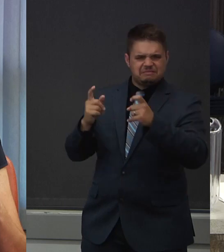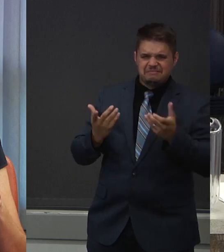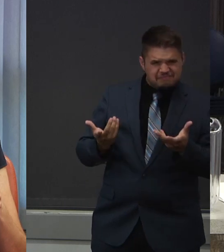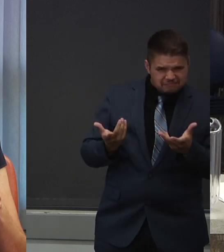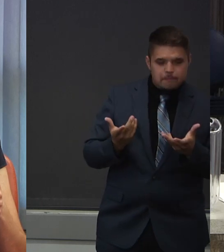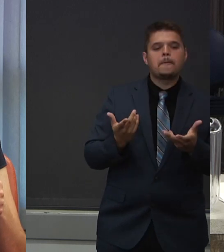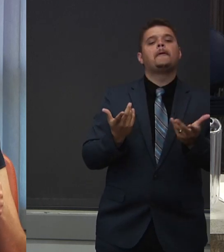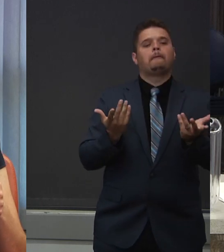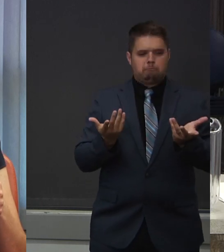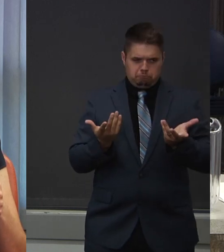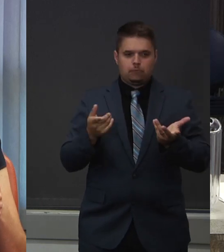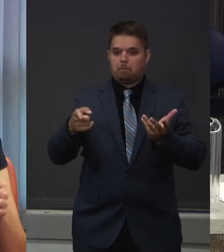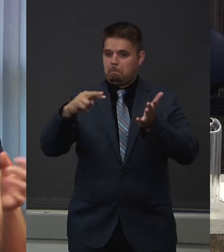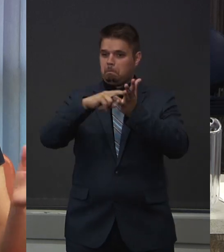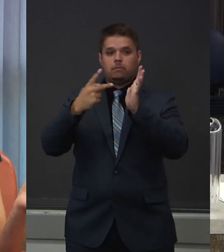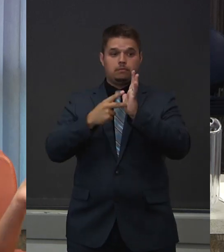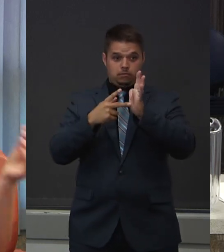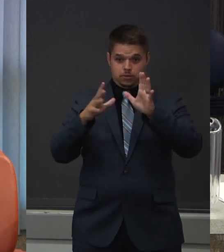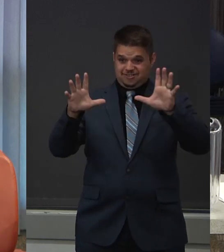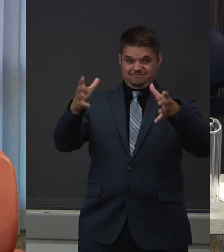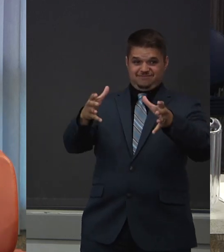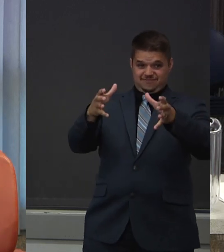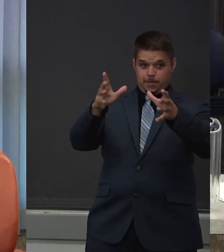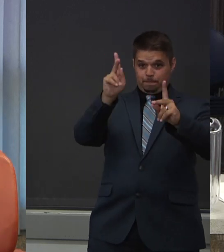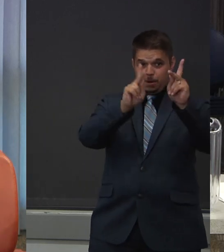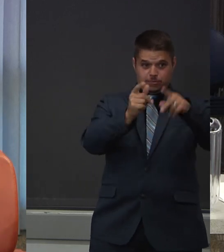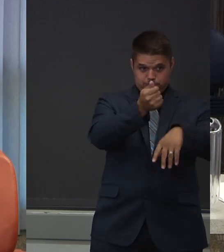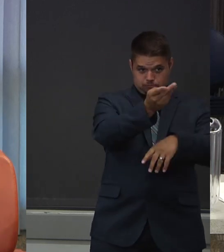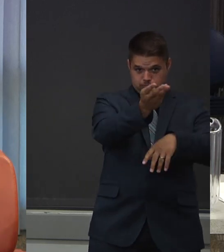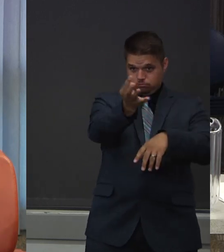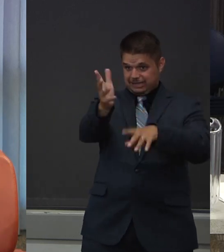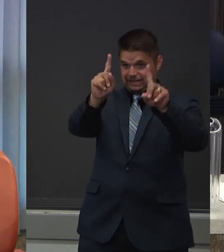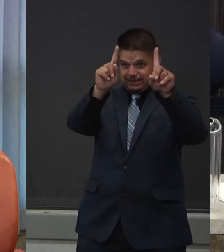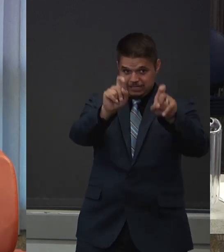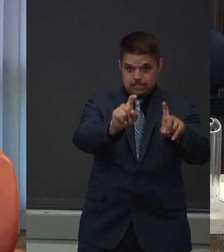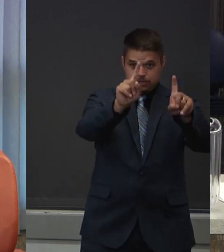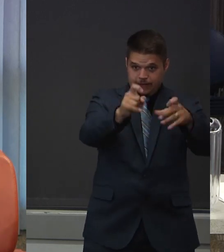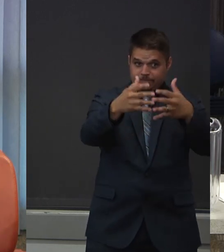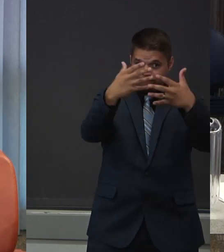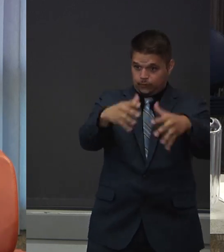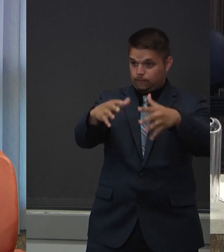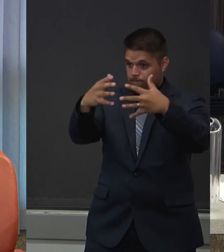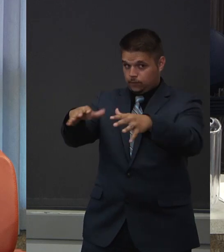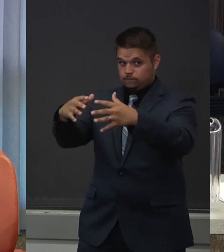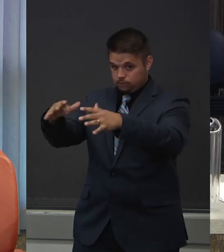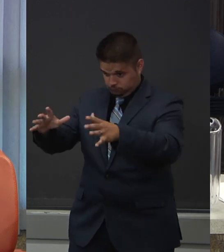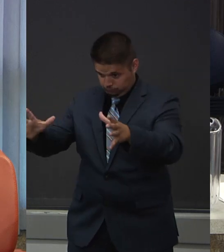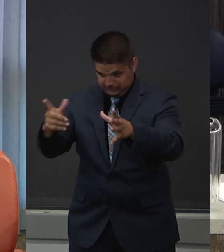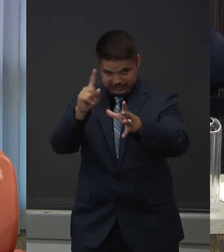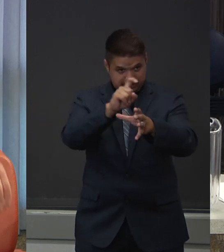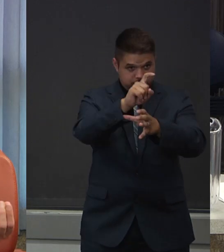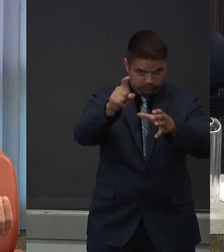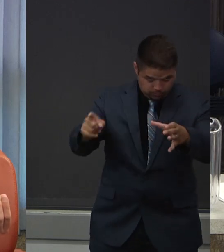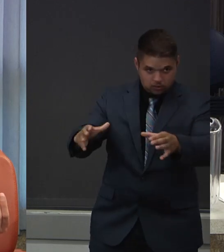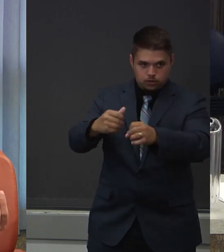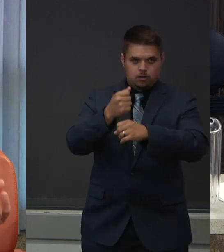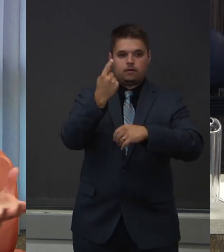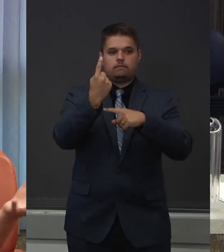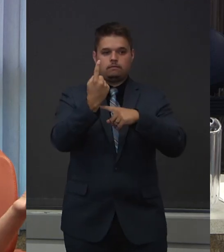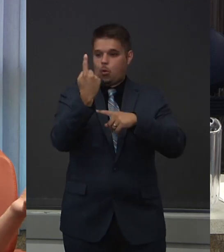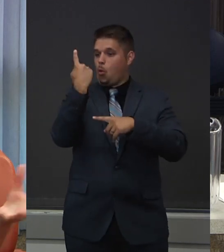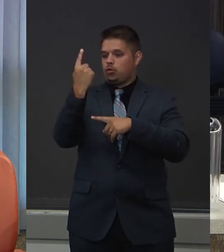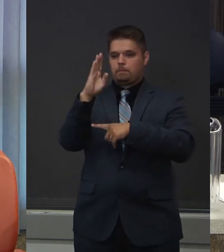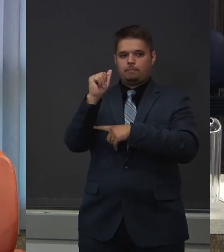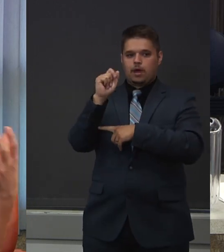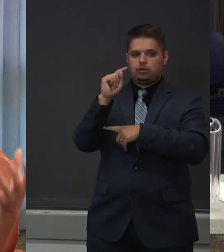test several different people, put their tests all together, and test them as a batch. Then, if they all test negative,